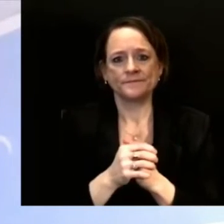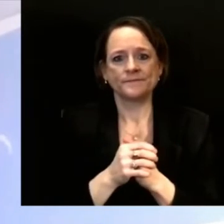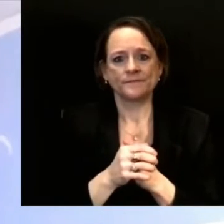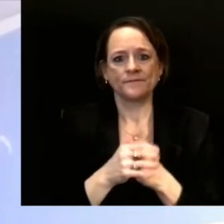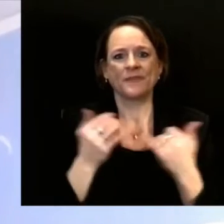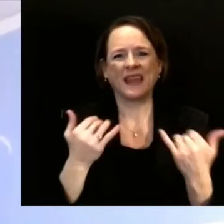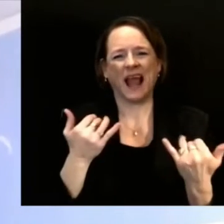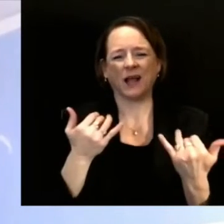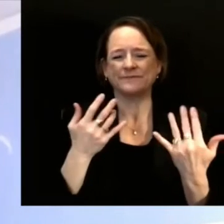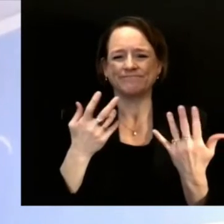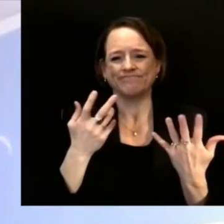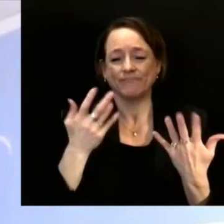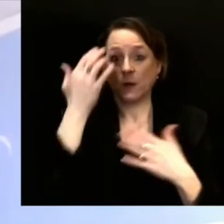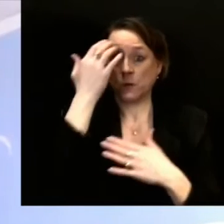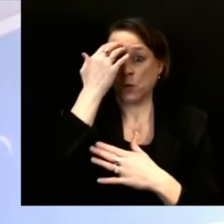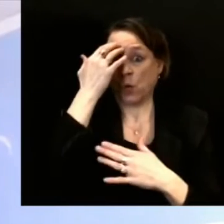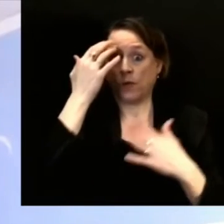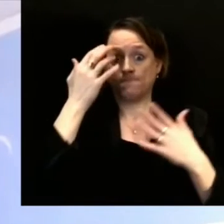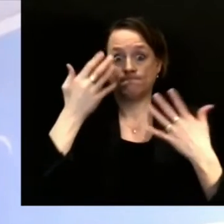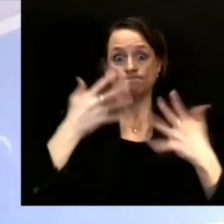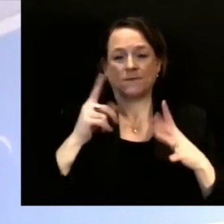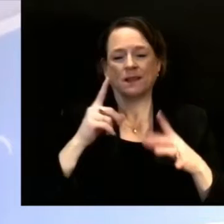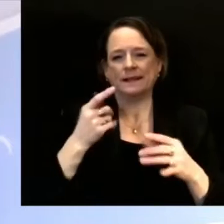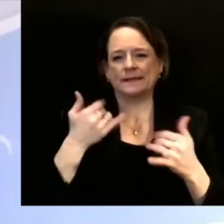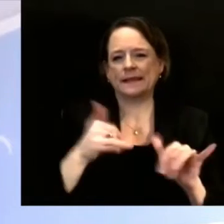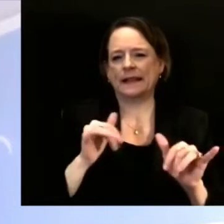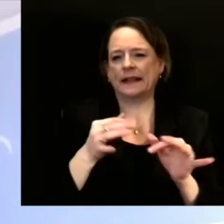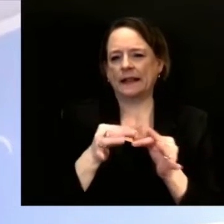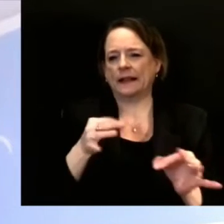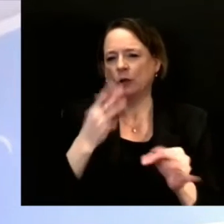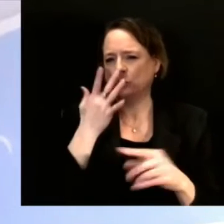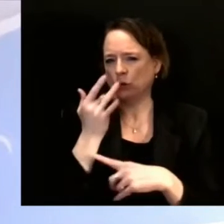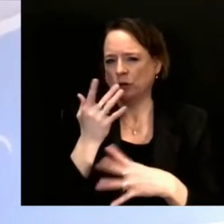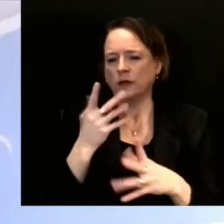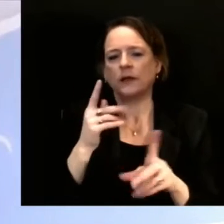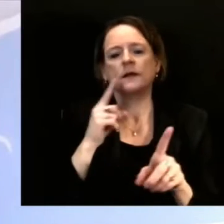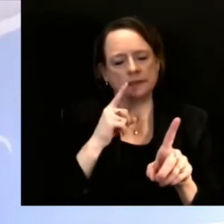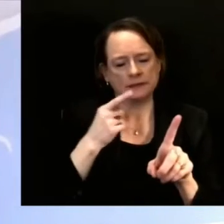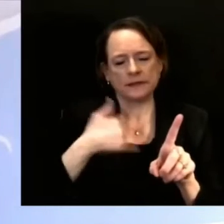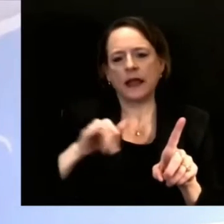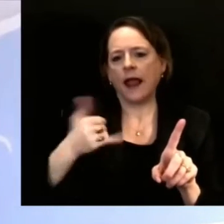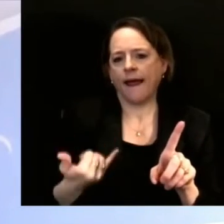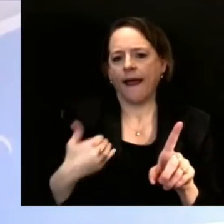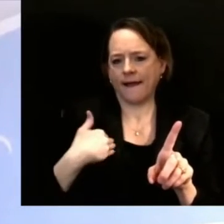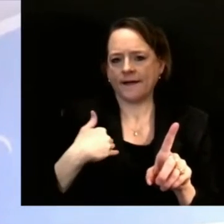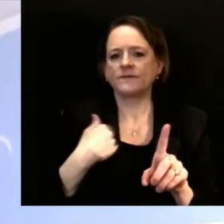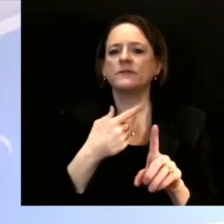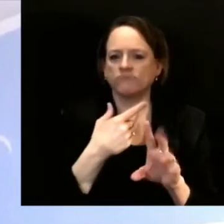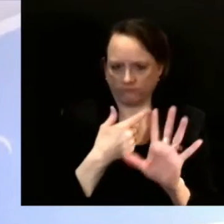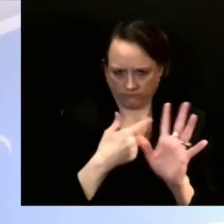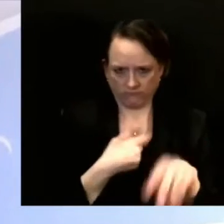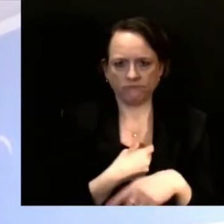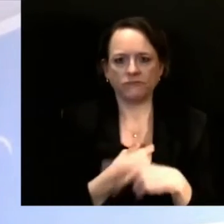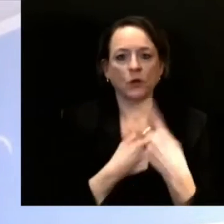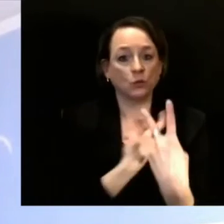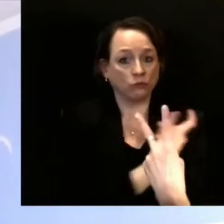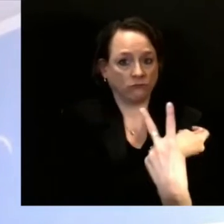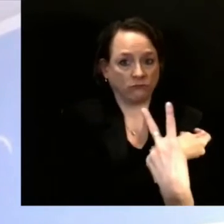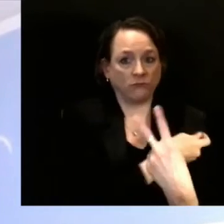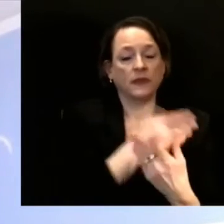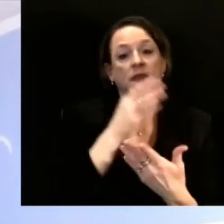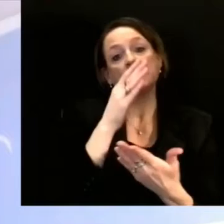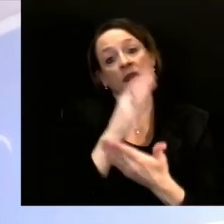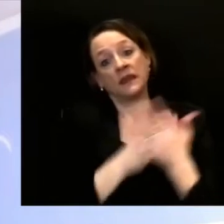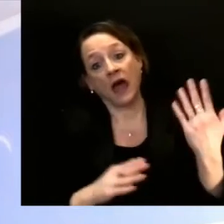series, either separated by 21 days or 28 days. So folks are just starting to get those. And it does take a couple of